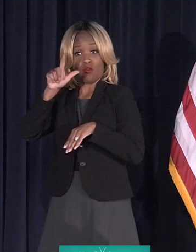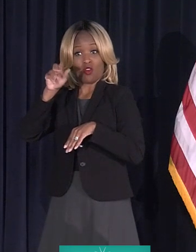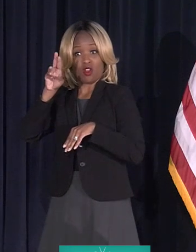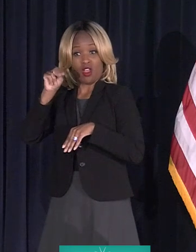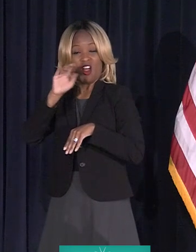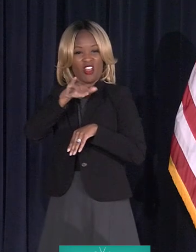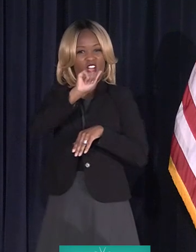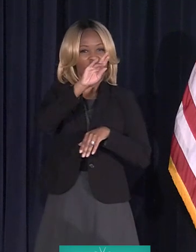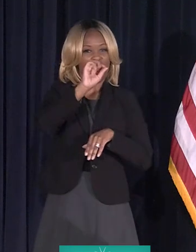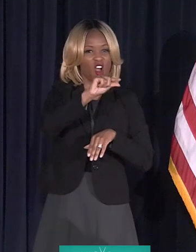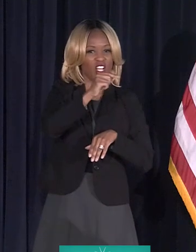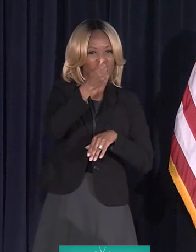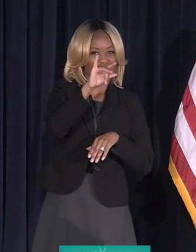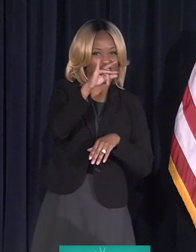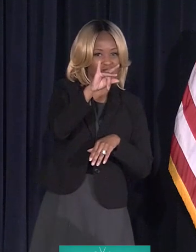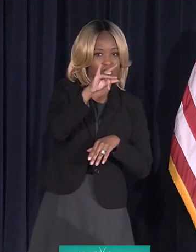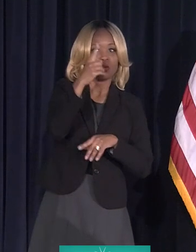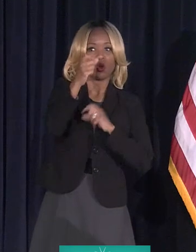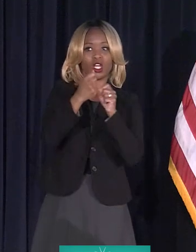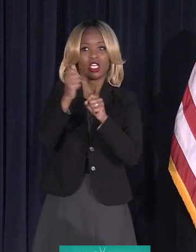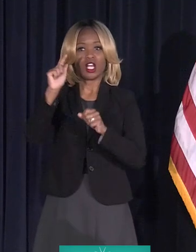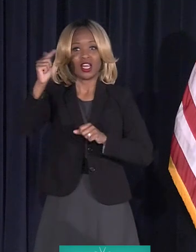here's how it looked one year later.